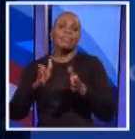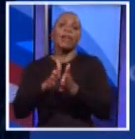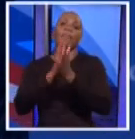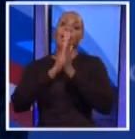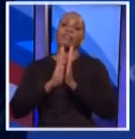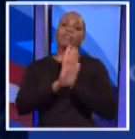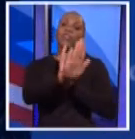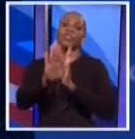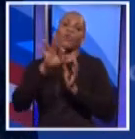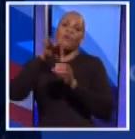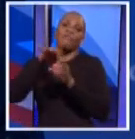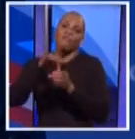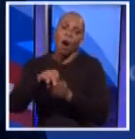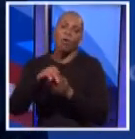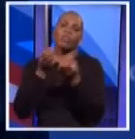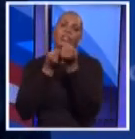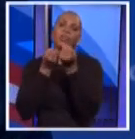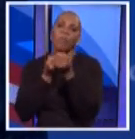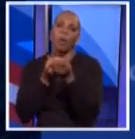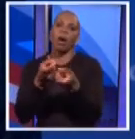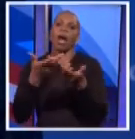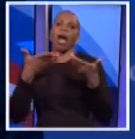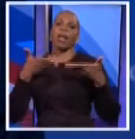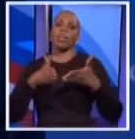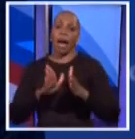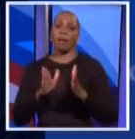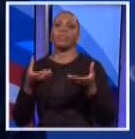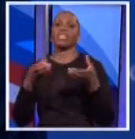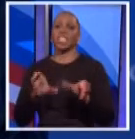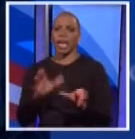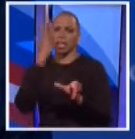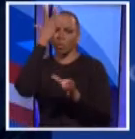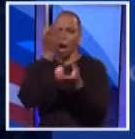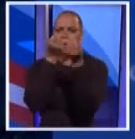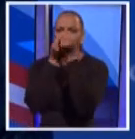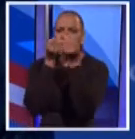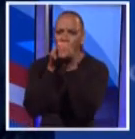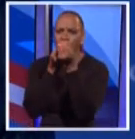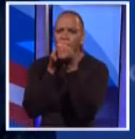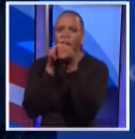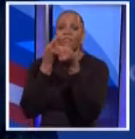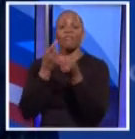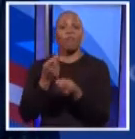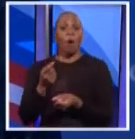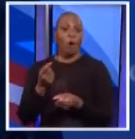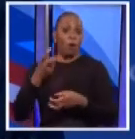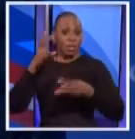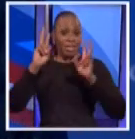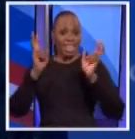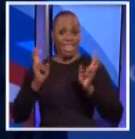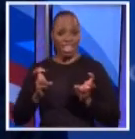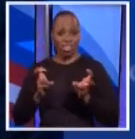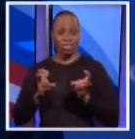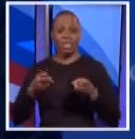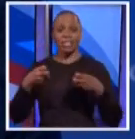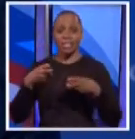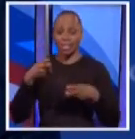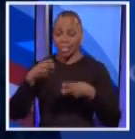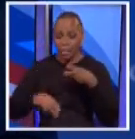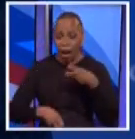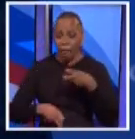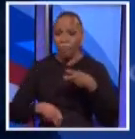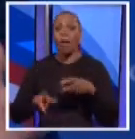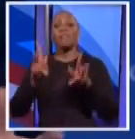support, is to give me a chance, once again, to fight for you. To stand up on the tough issues. To elect somebody who's independent